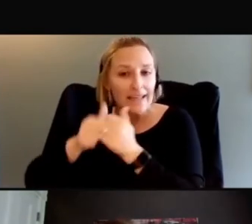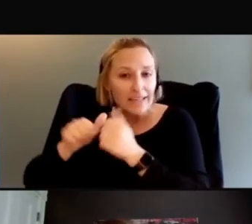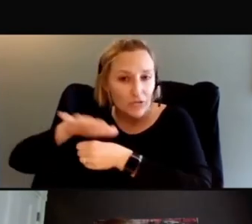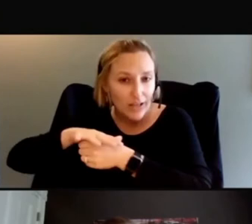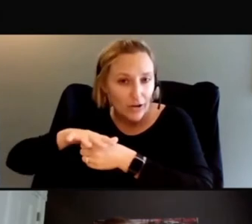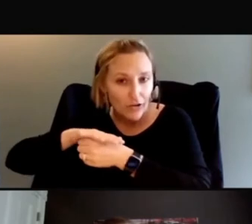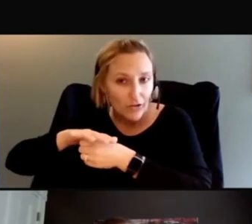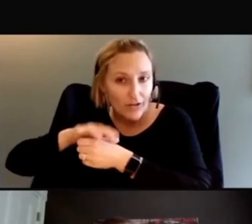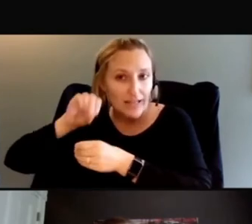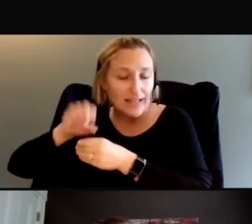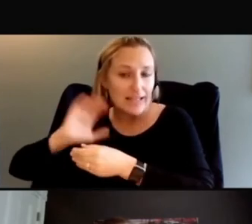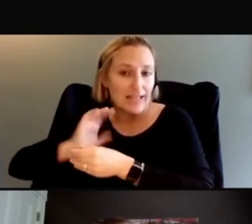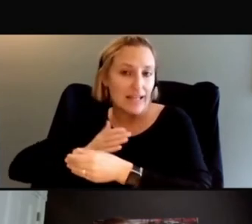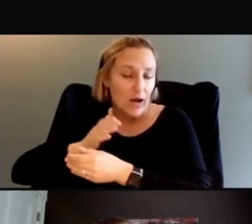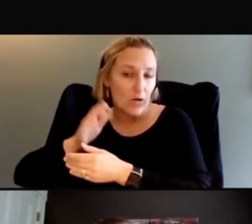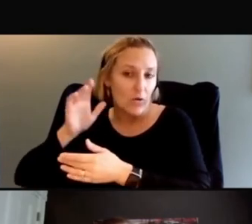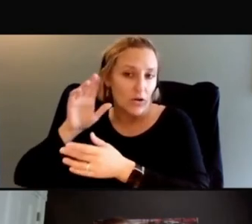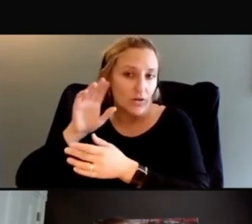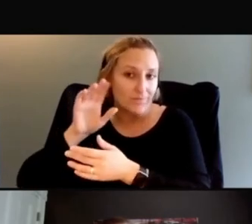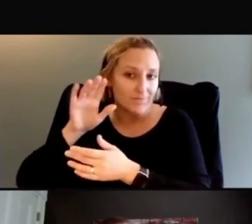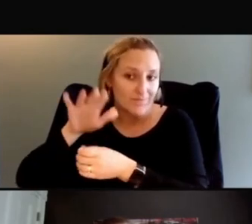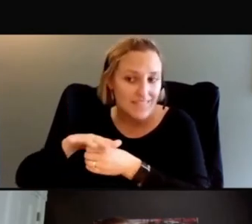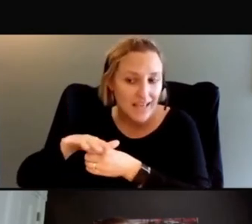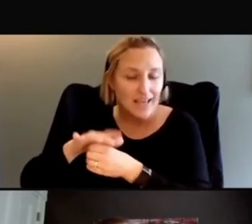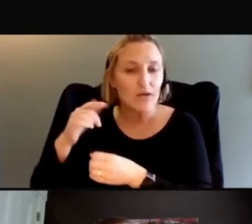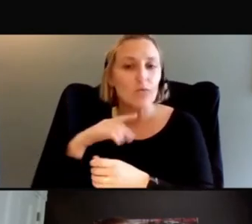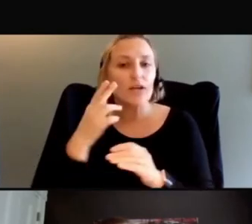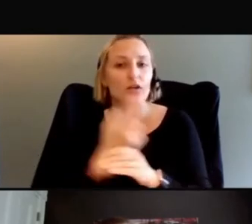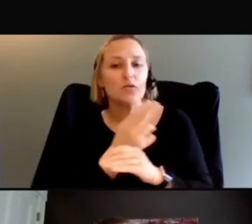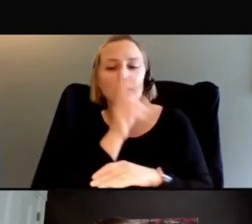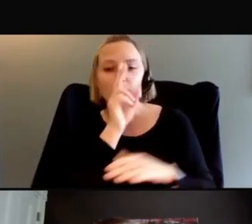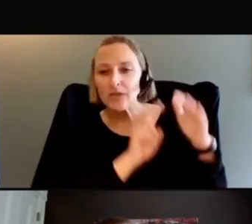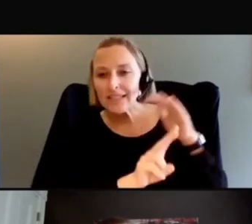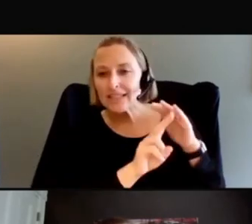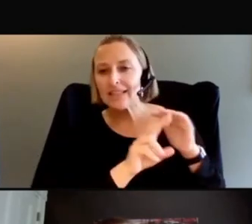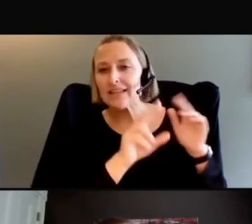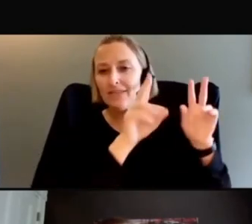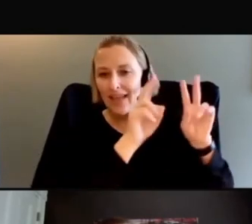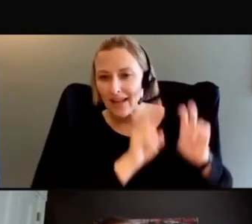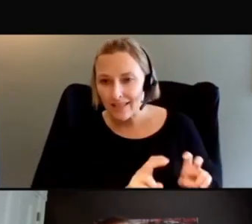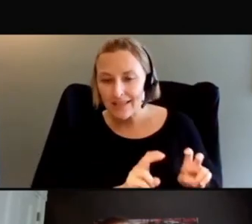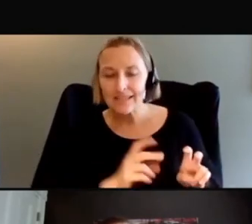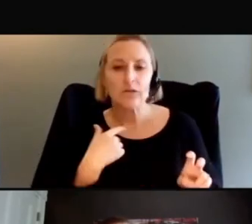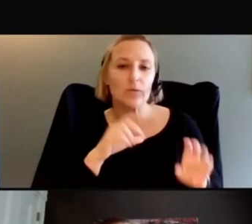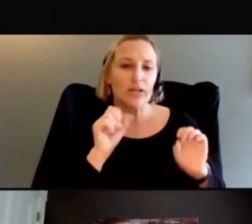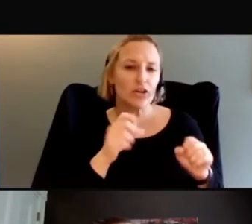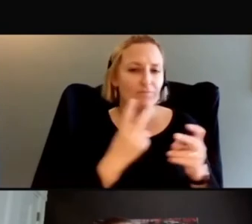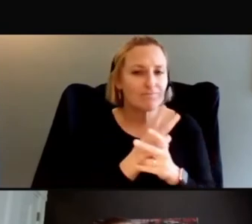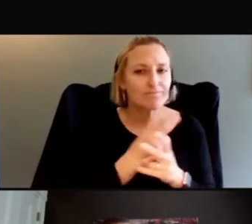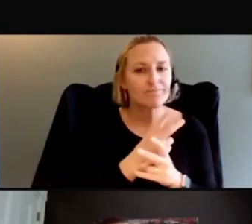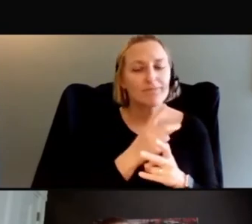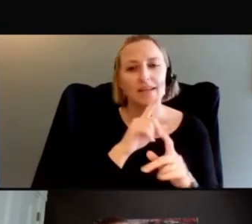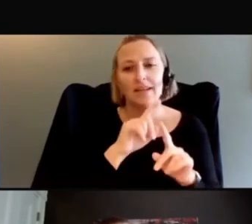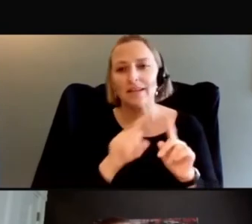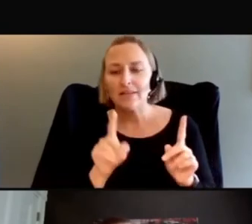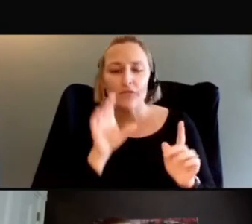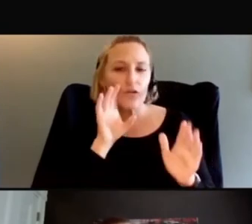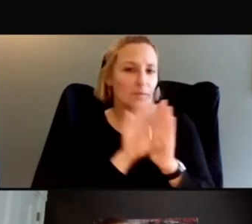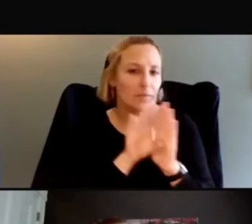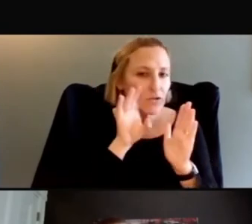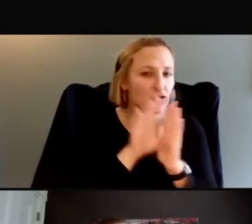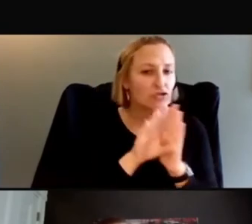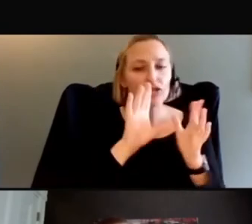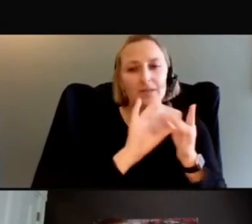used our predictive analytics and modeling so we could tailor our ad placement and our graphics and our messaging strategies to to